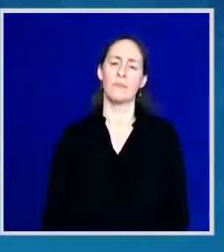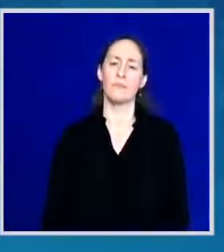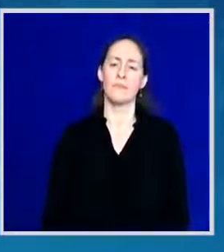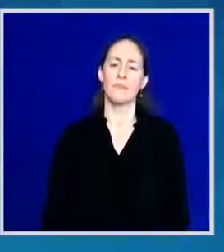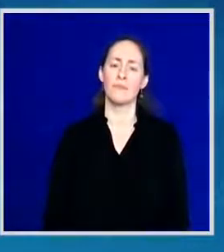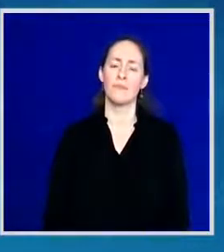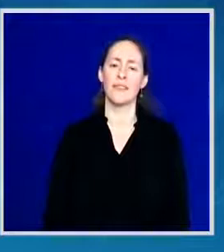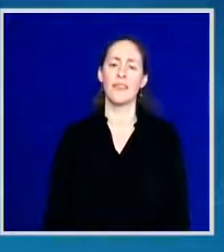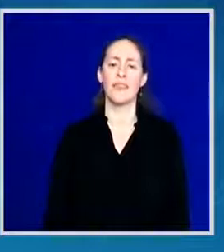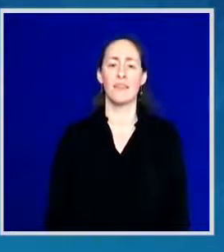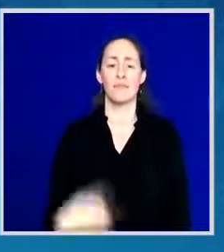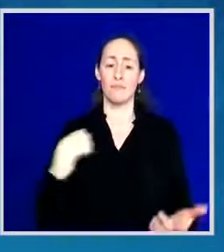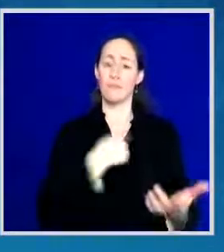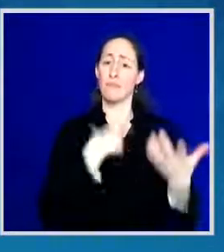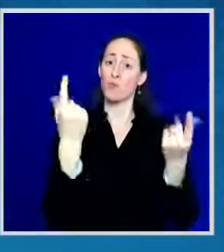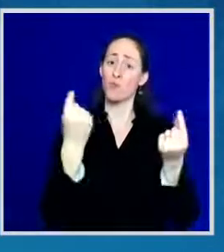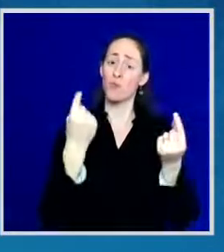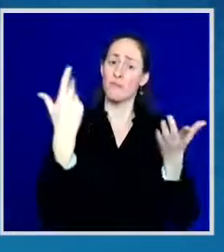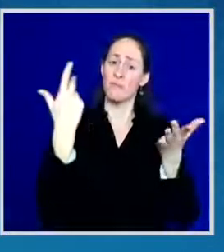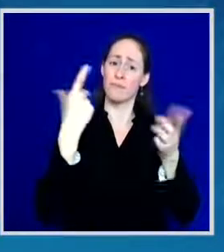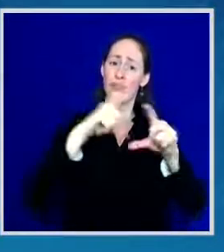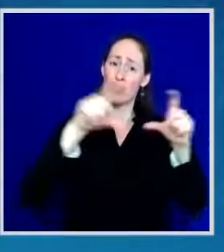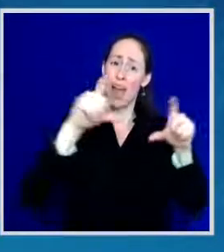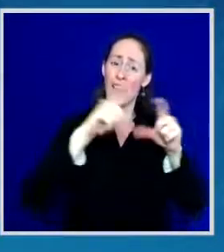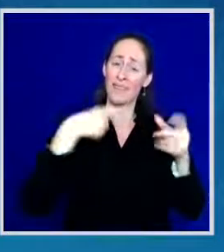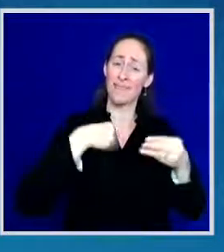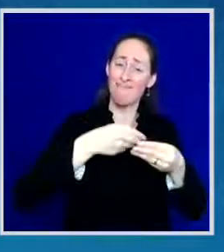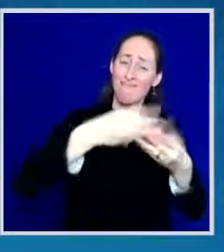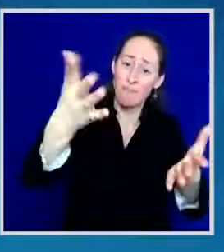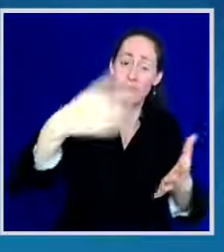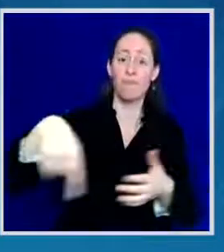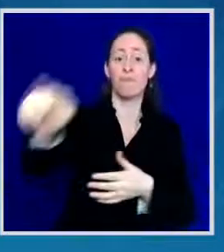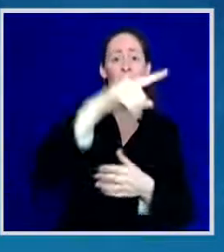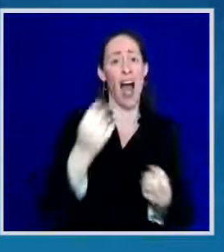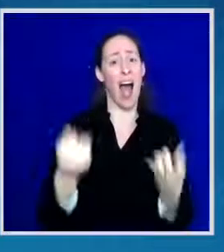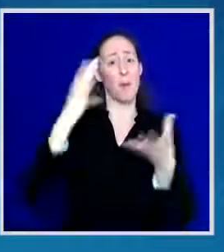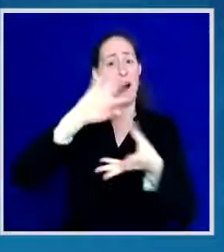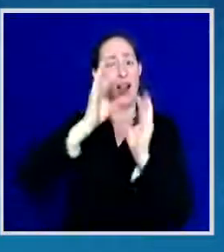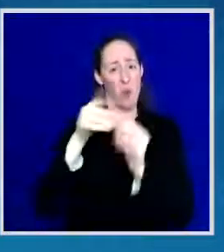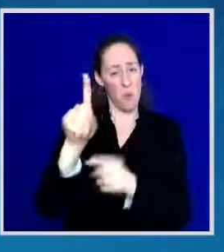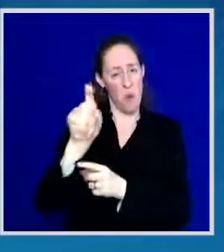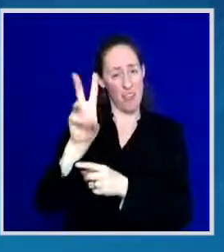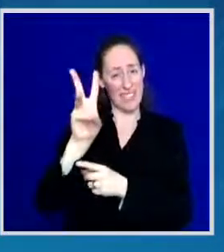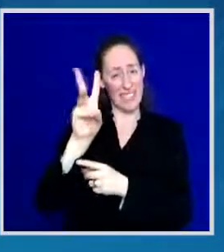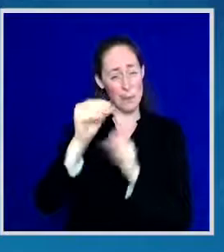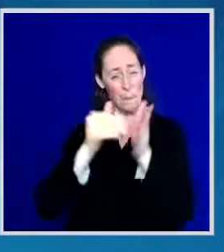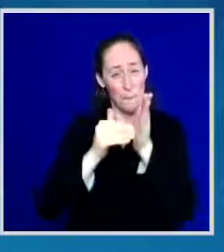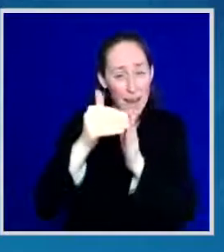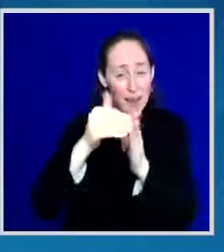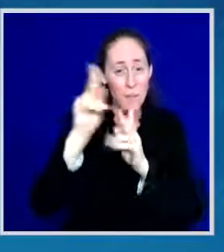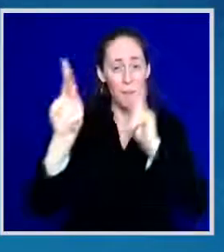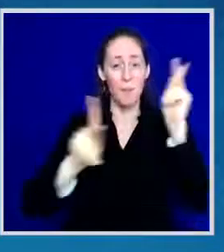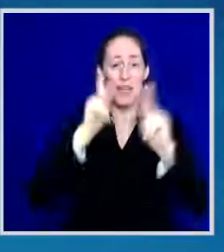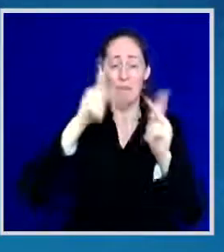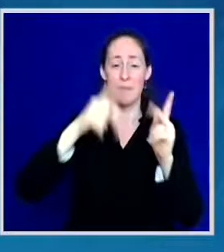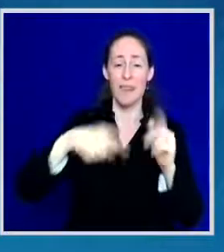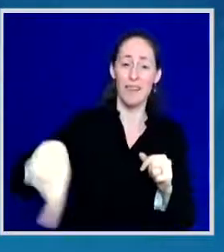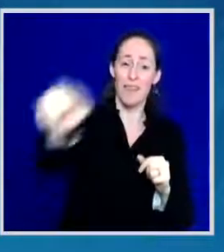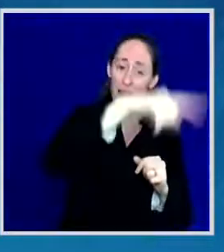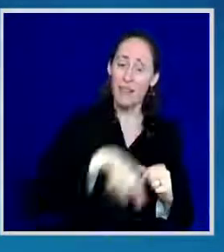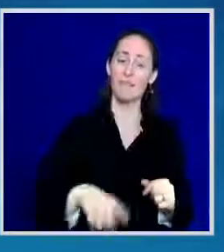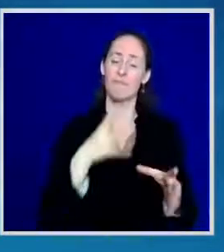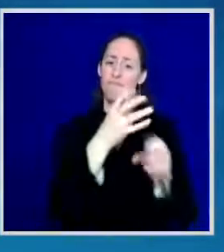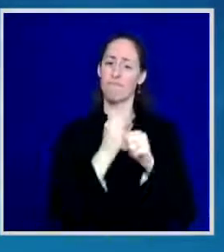160 million folks. It is for the American people that we have lowered health care premiums.